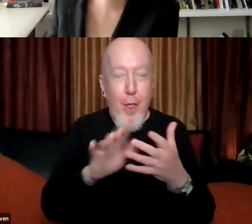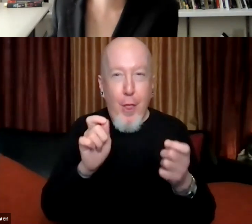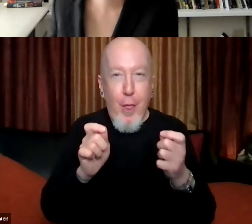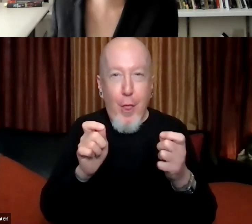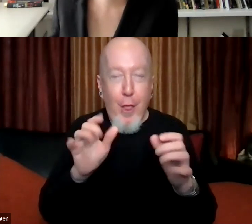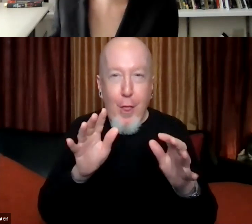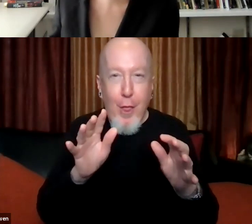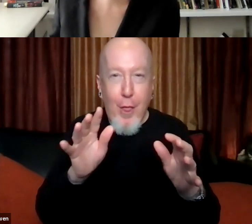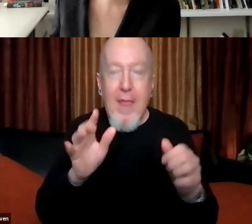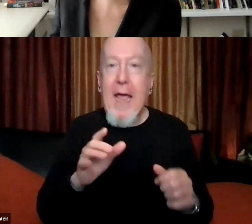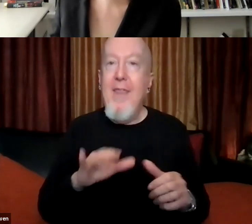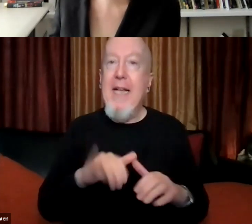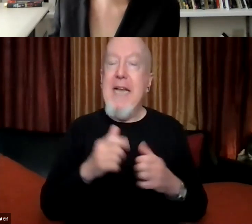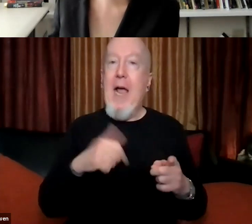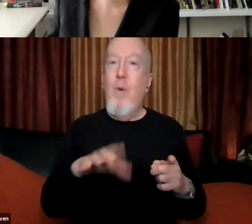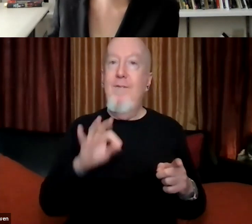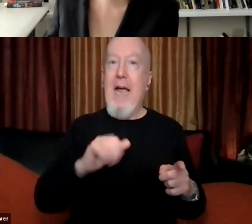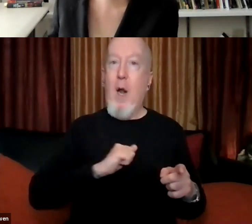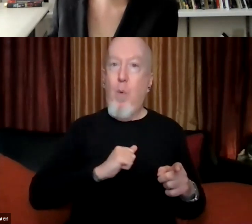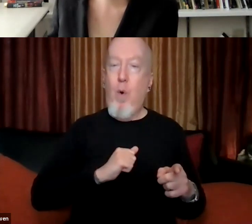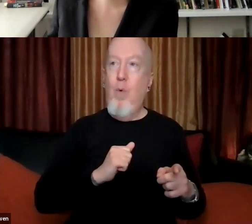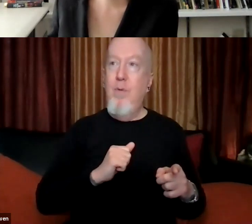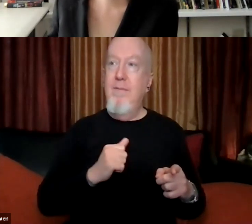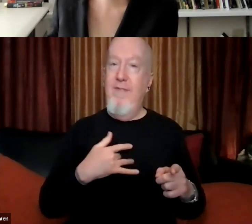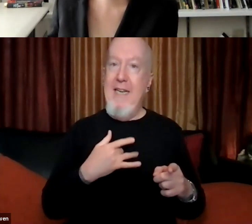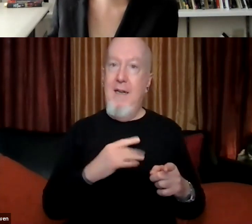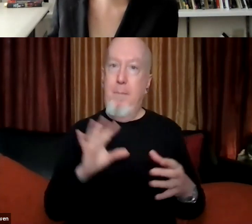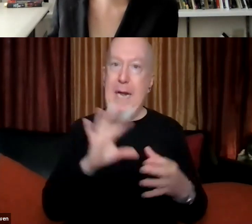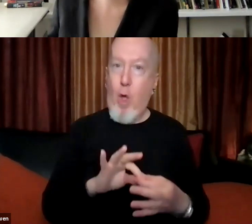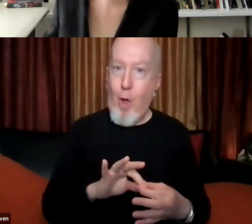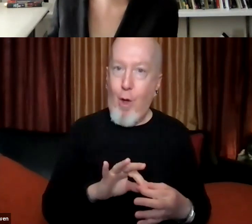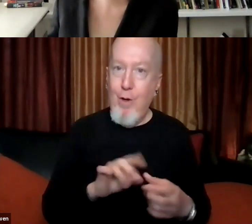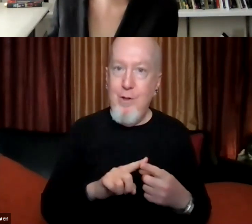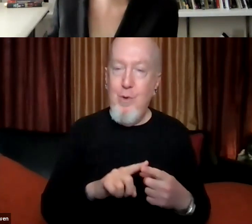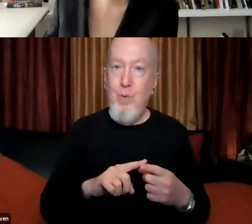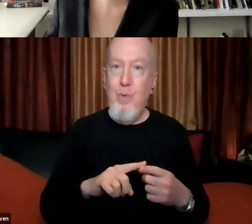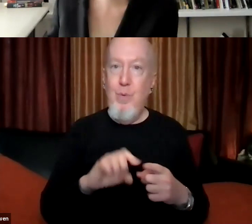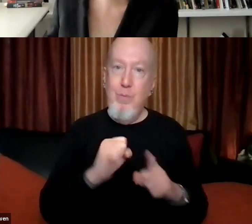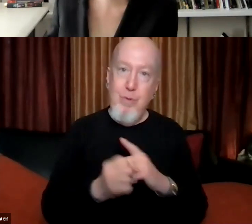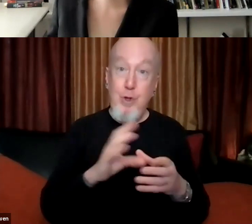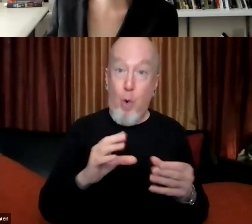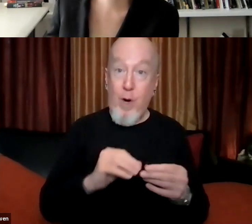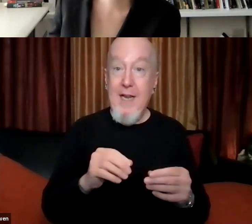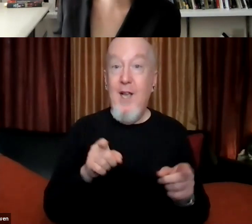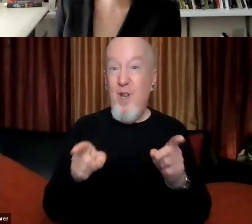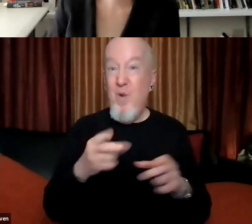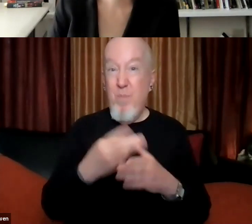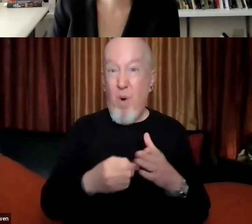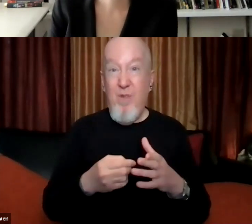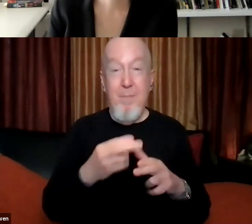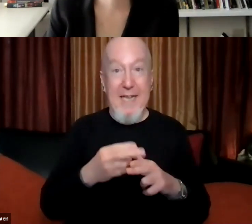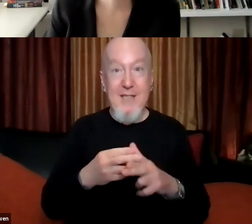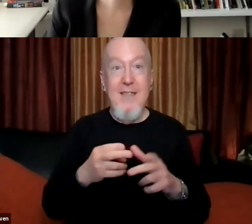by which we find our own sense of belonging in a story. As you both have pointed out, this is true of places as well.